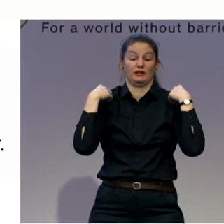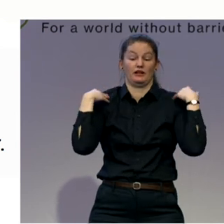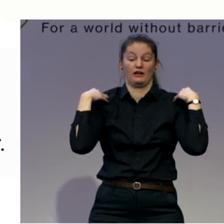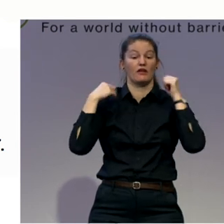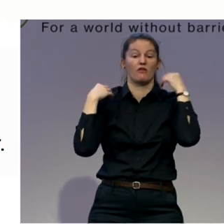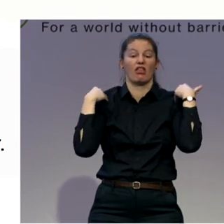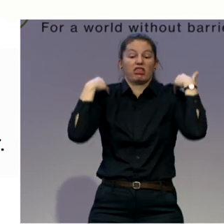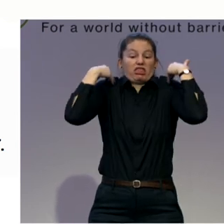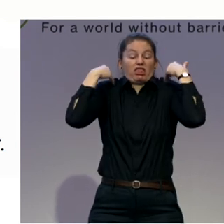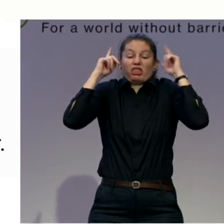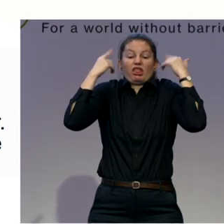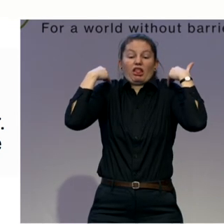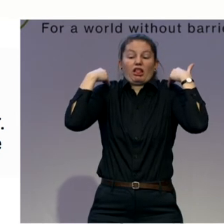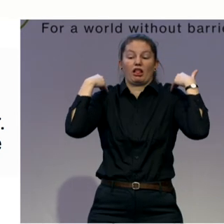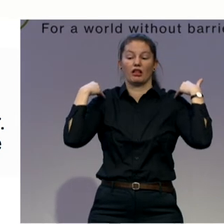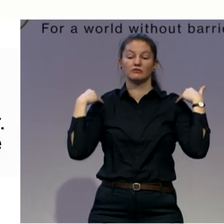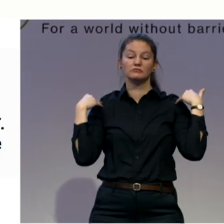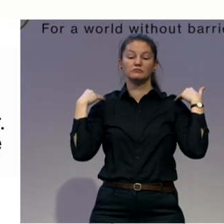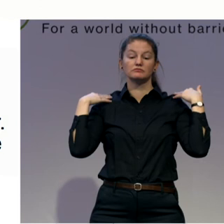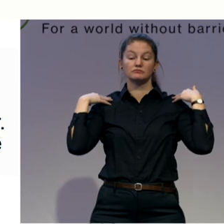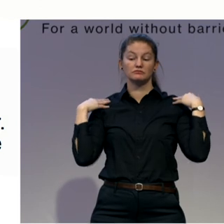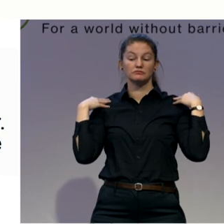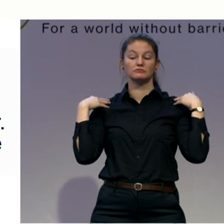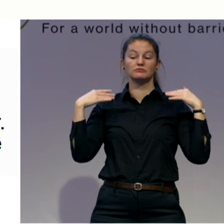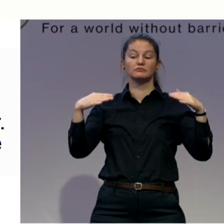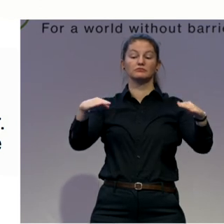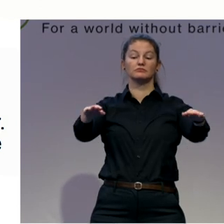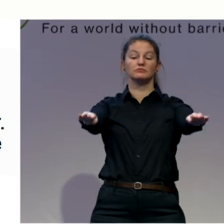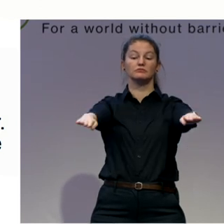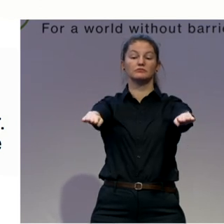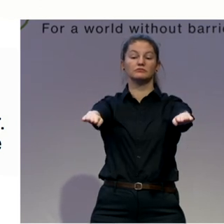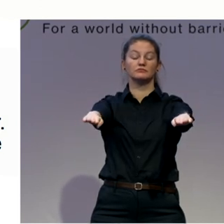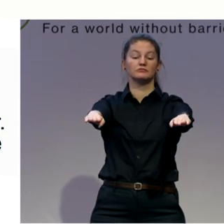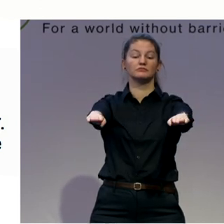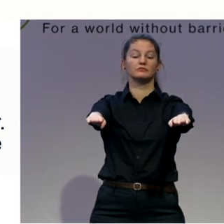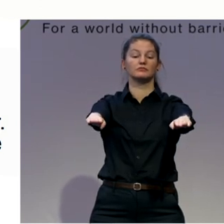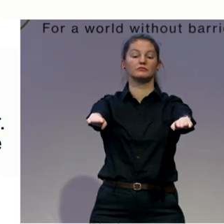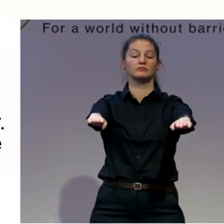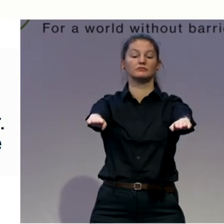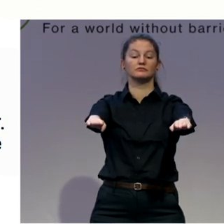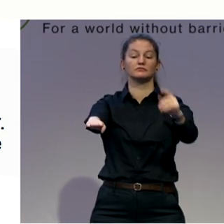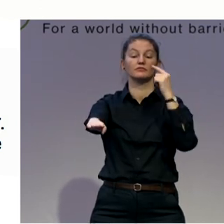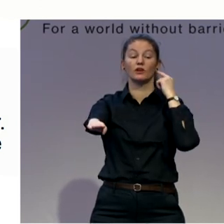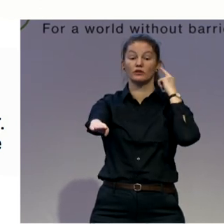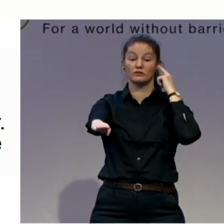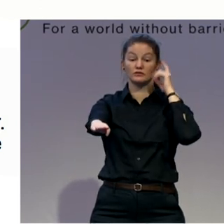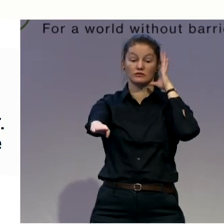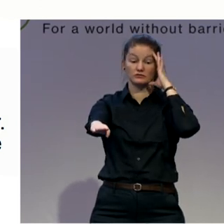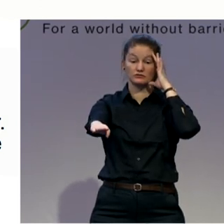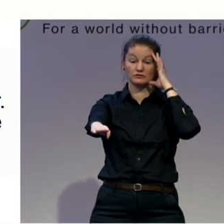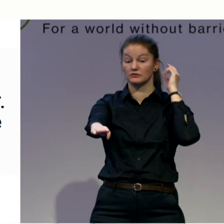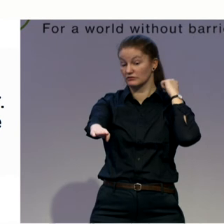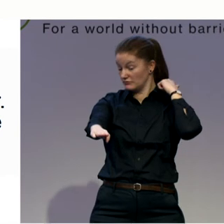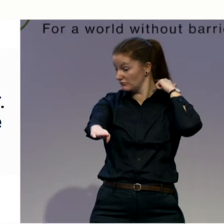away from your ears. And your head becomes so tall again with the long neck.